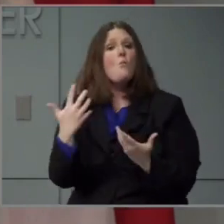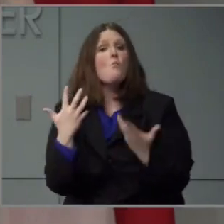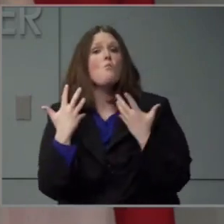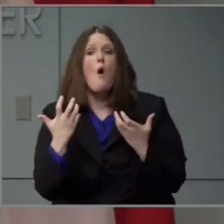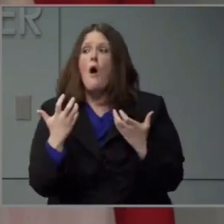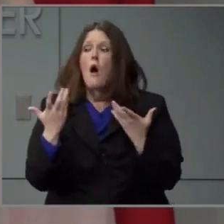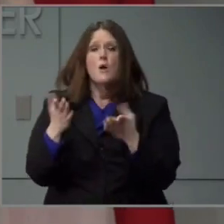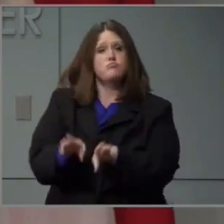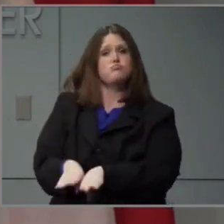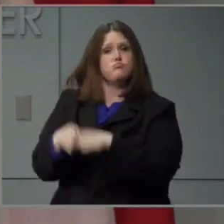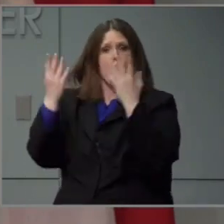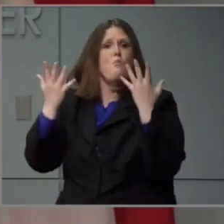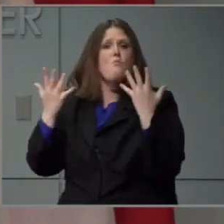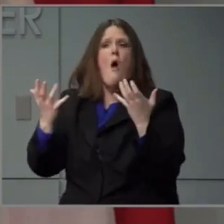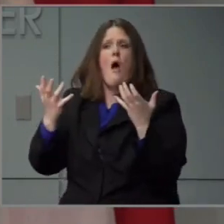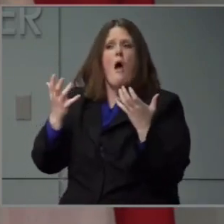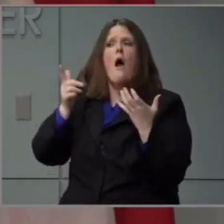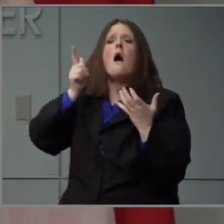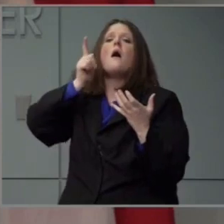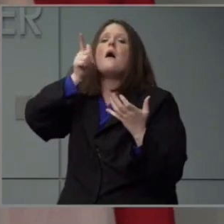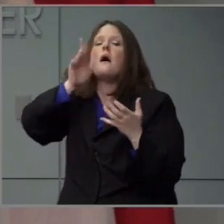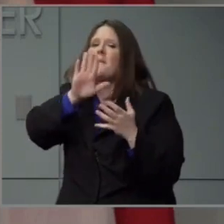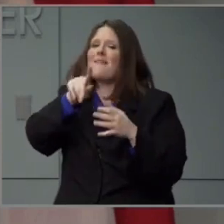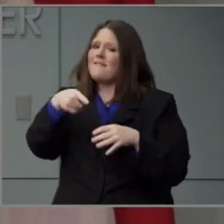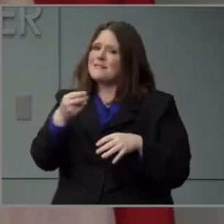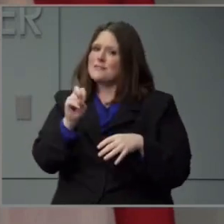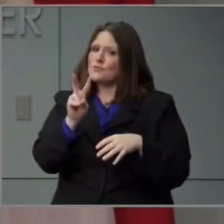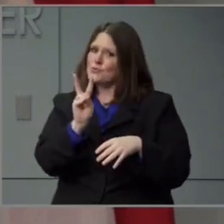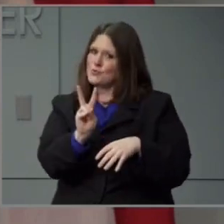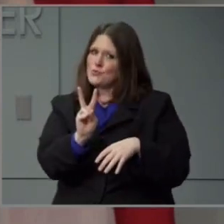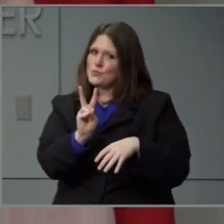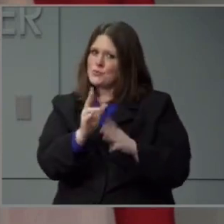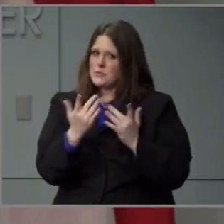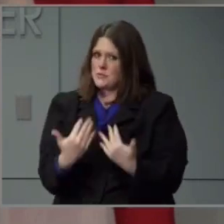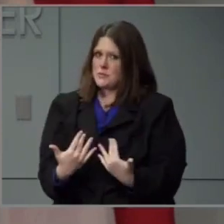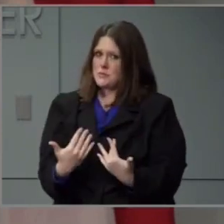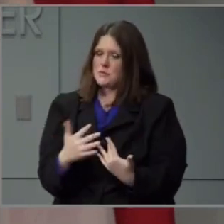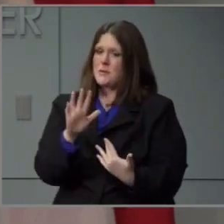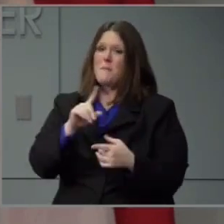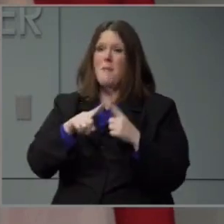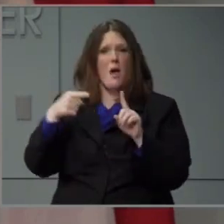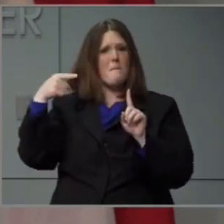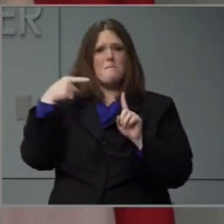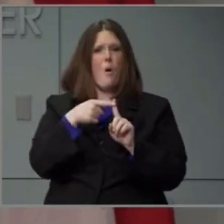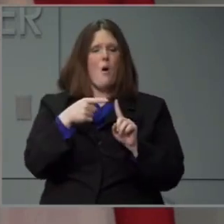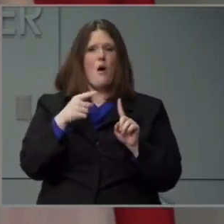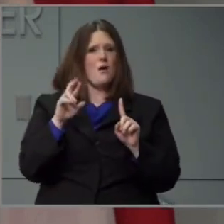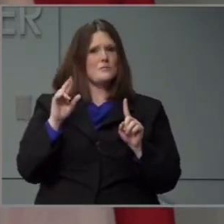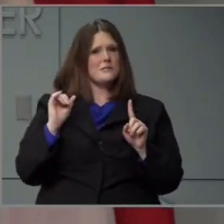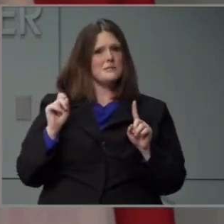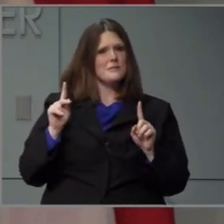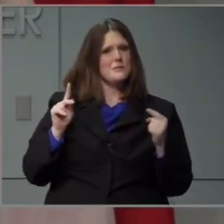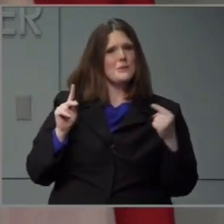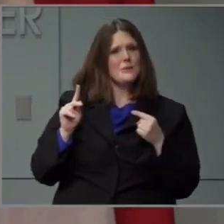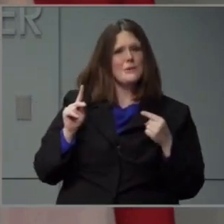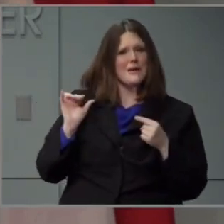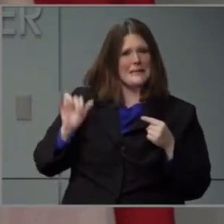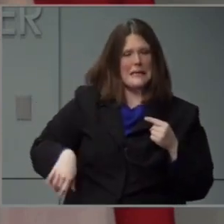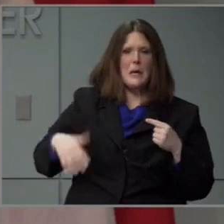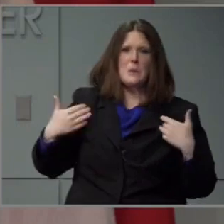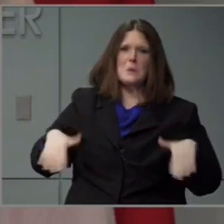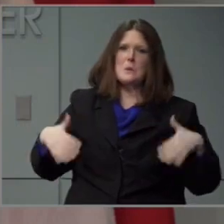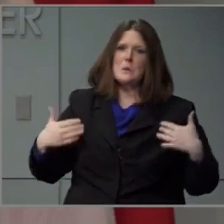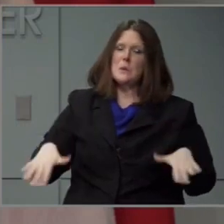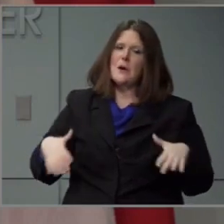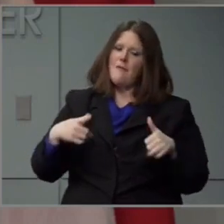two we contemplate that returning of those activities the issue is about risk right is we wanted folks to first start with